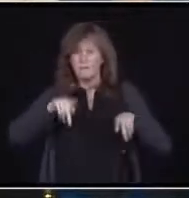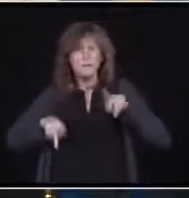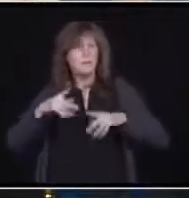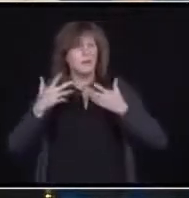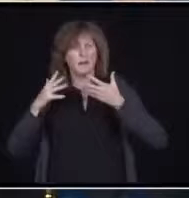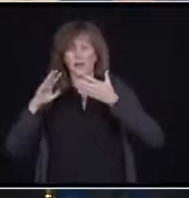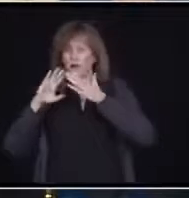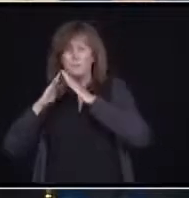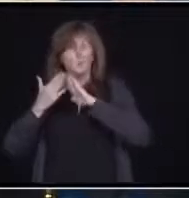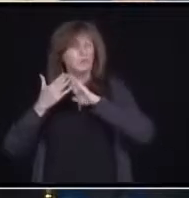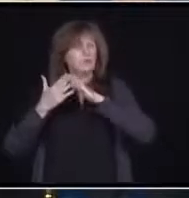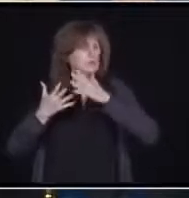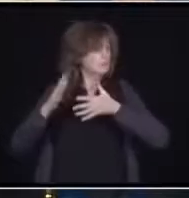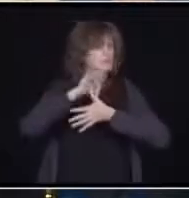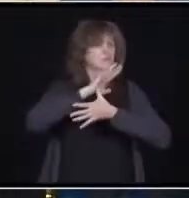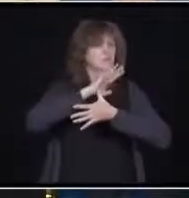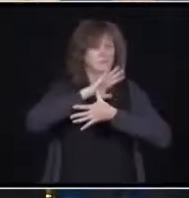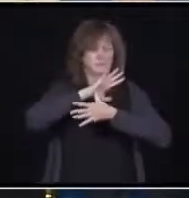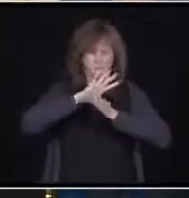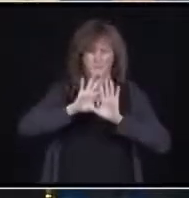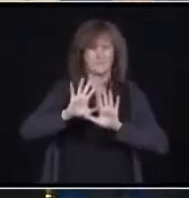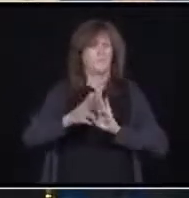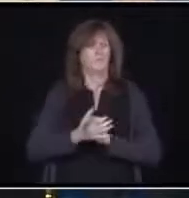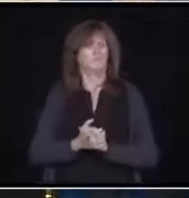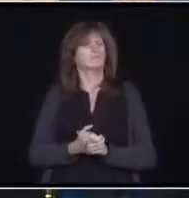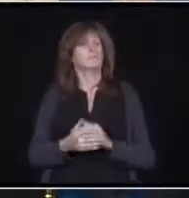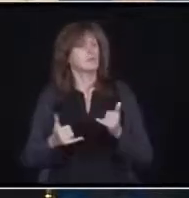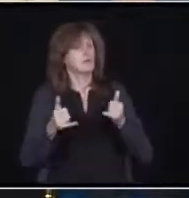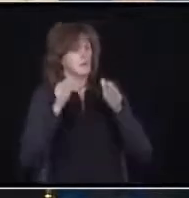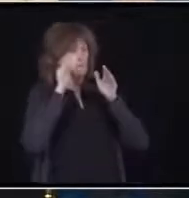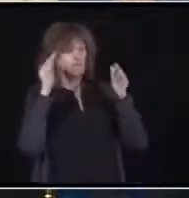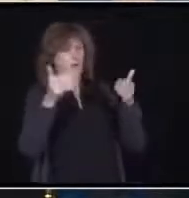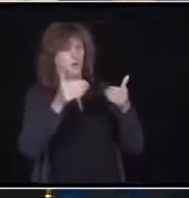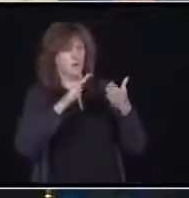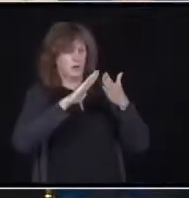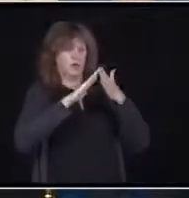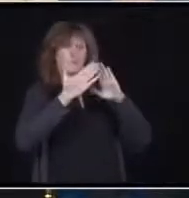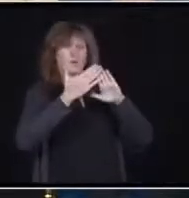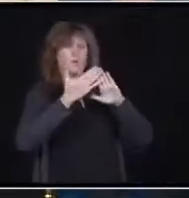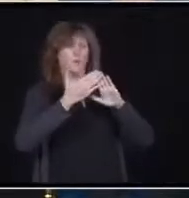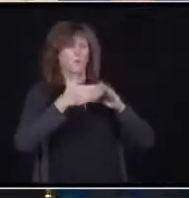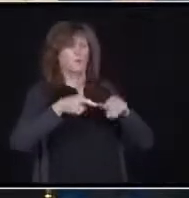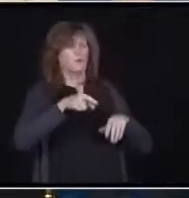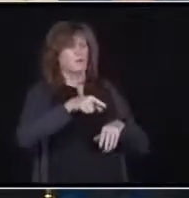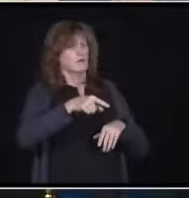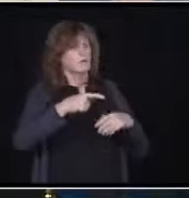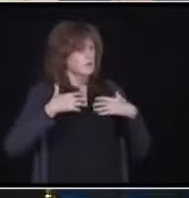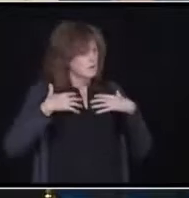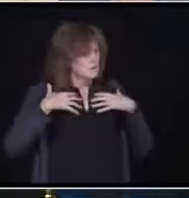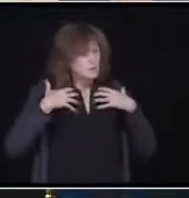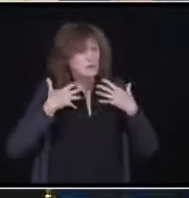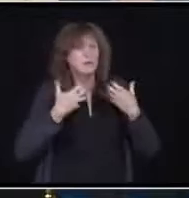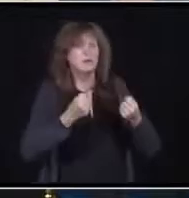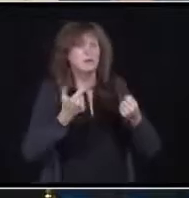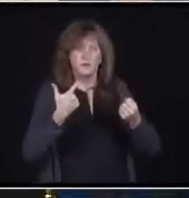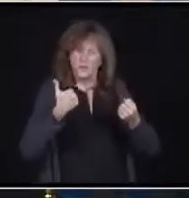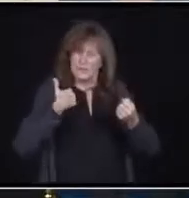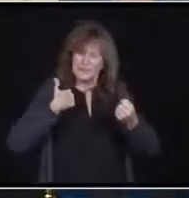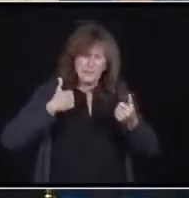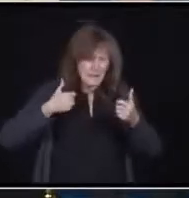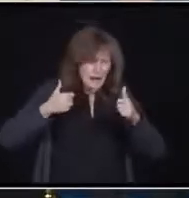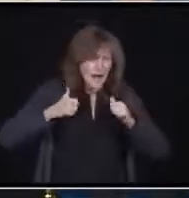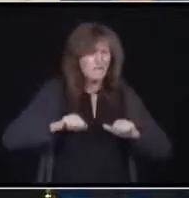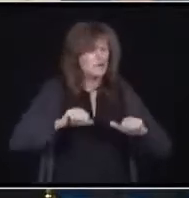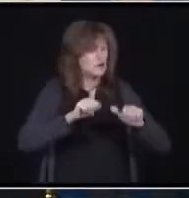Because of these heroic efforts, we avoided the worst during the first wave. But as we enter into the second